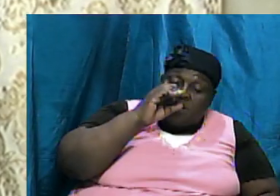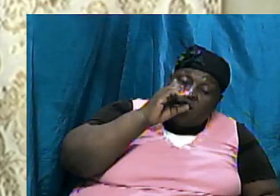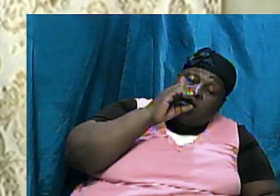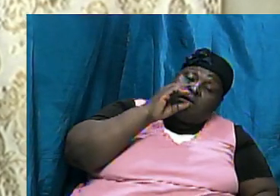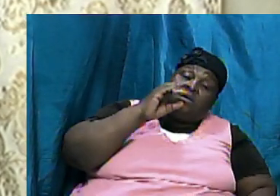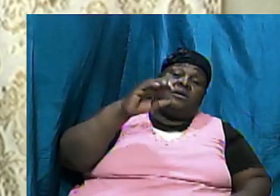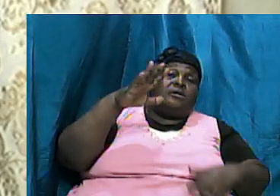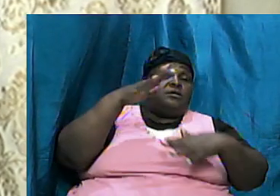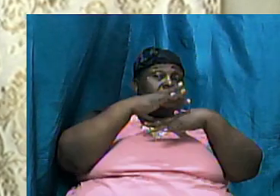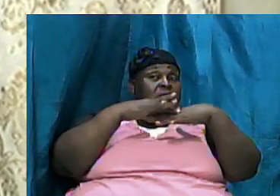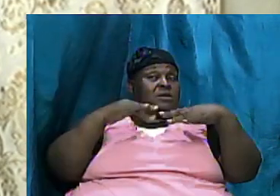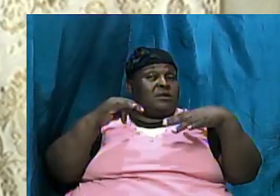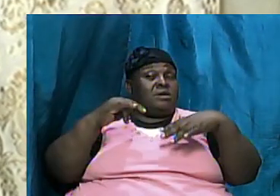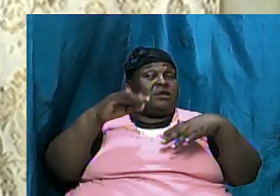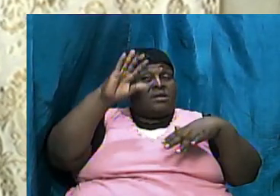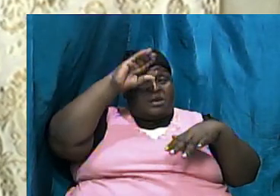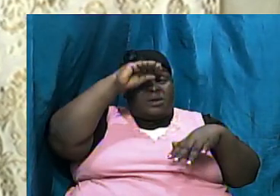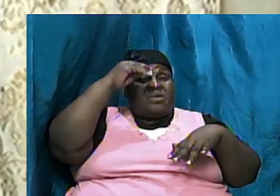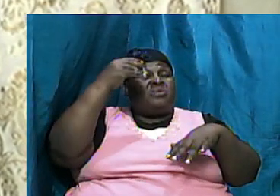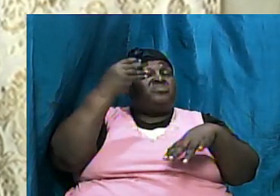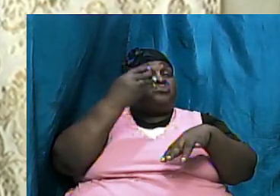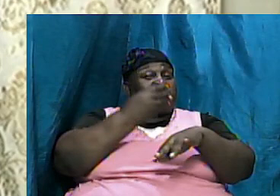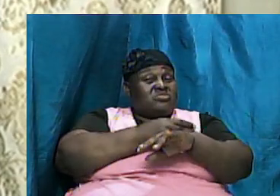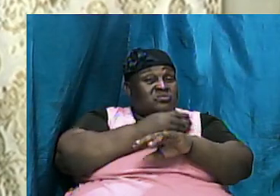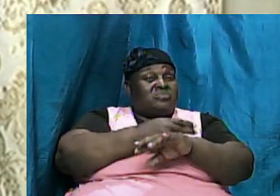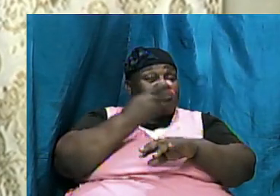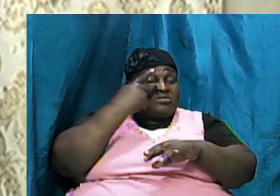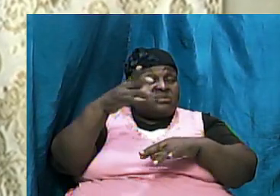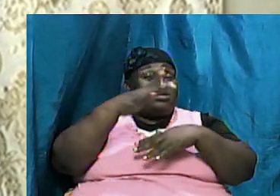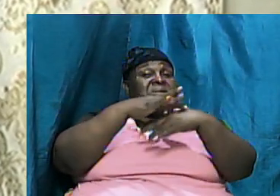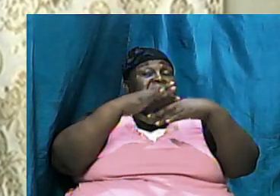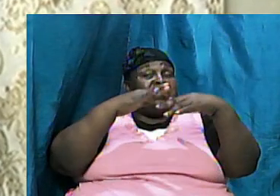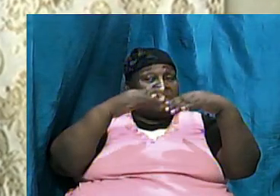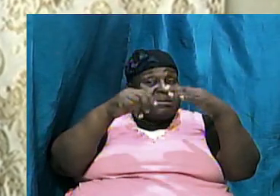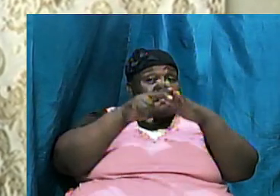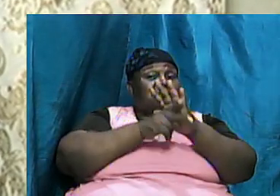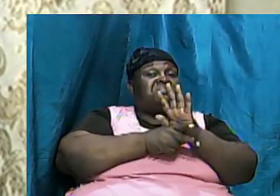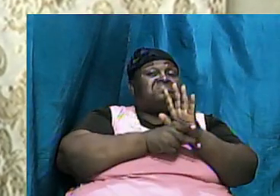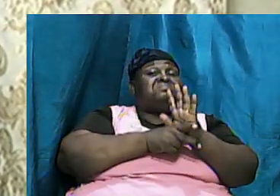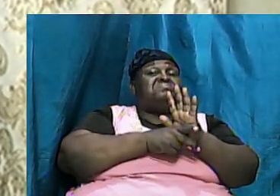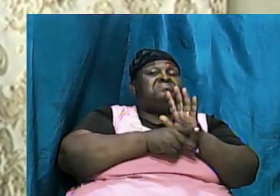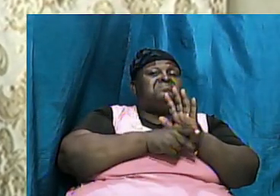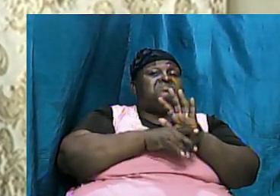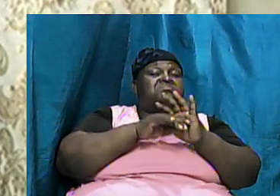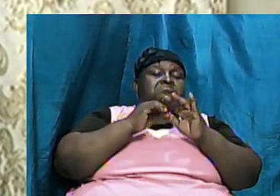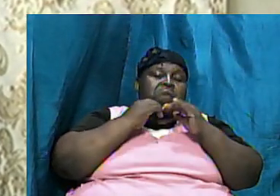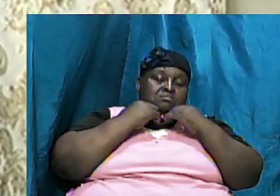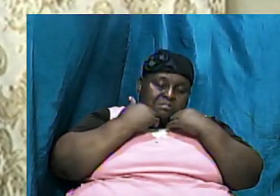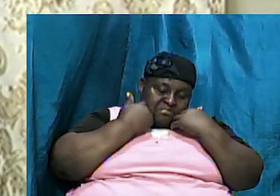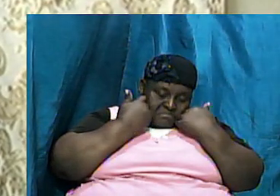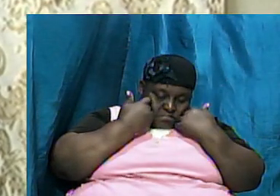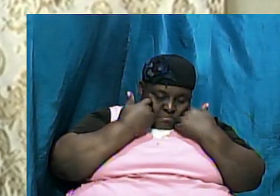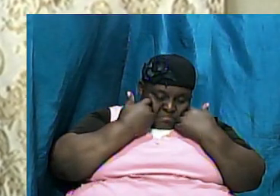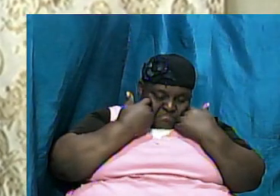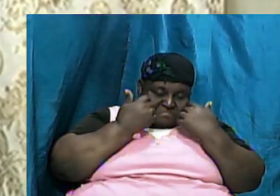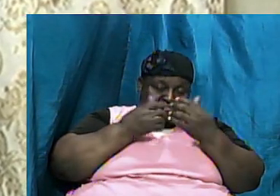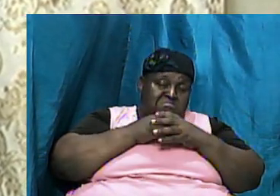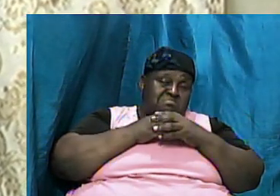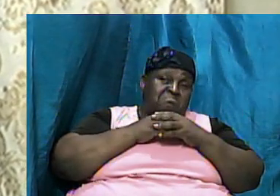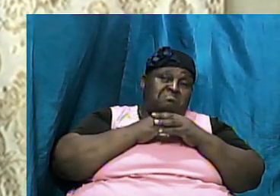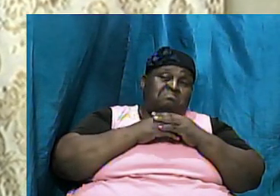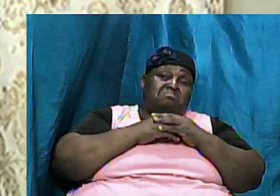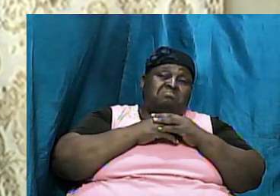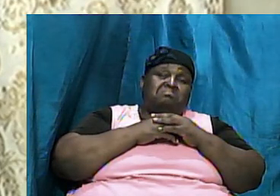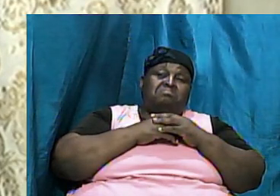and his son saw his nakedness that's shame and